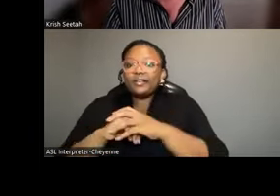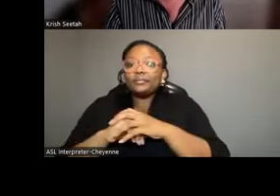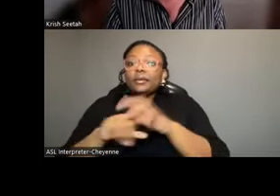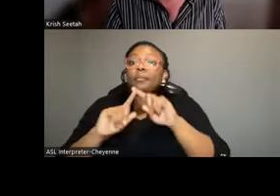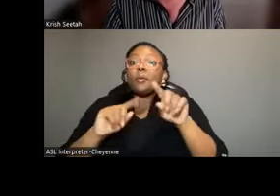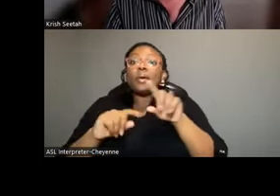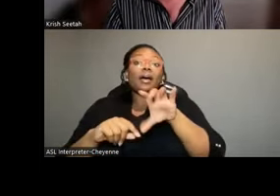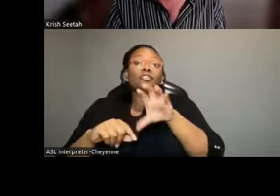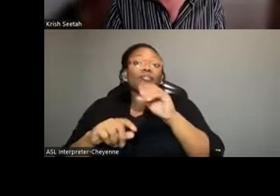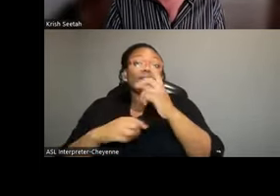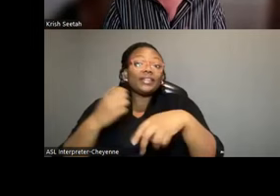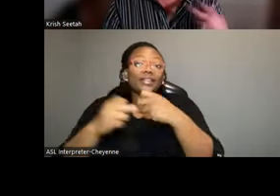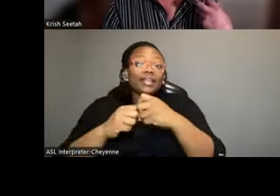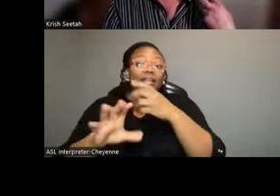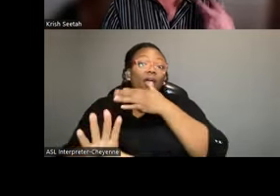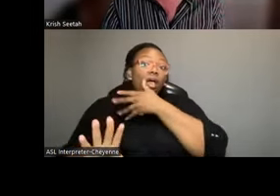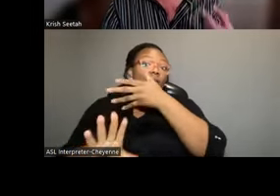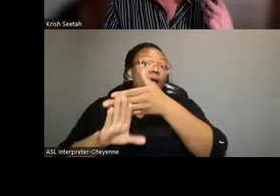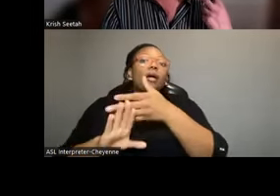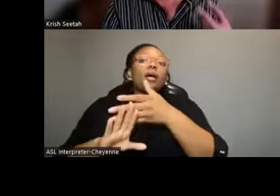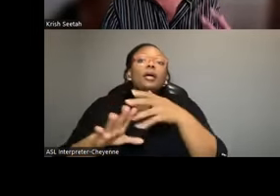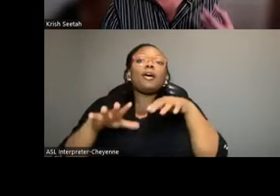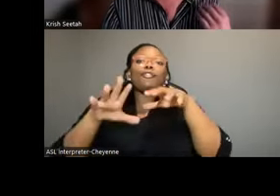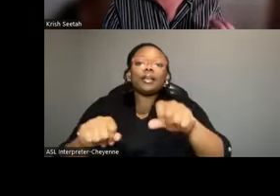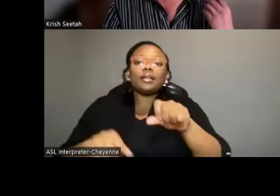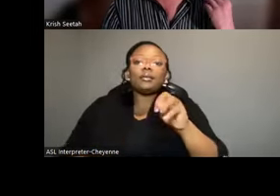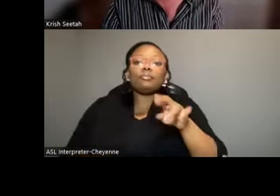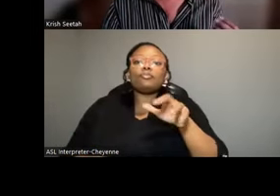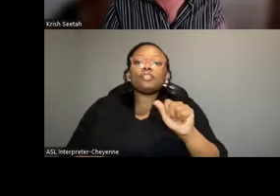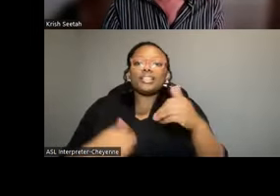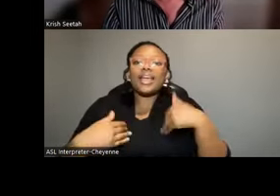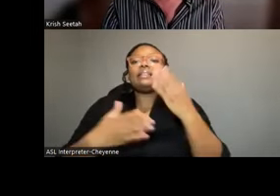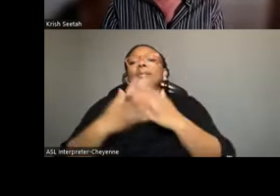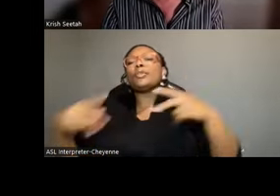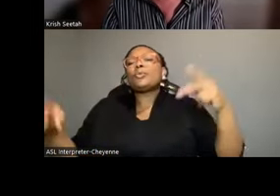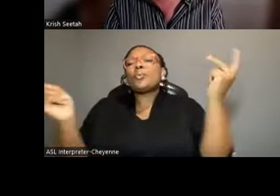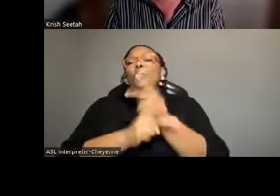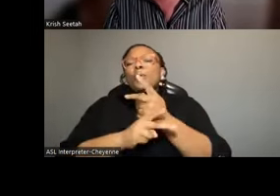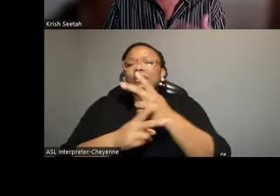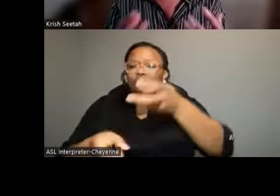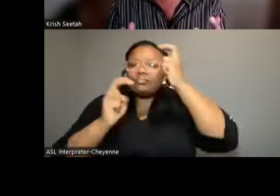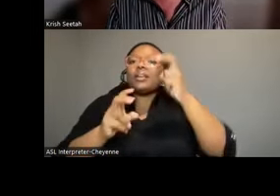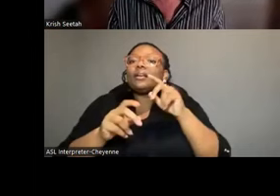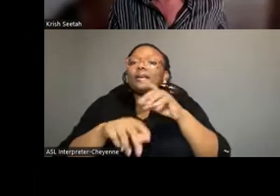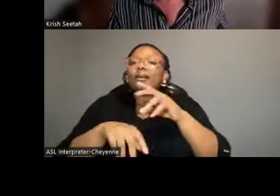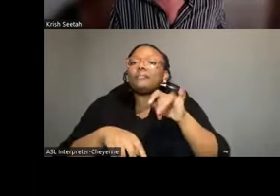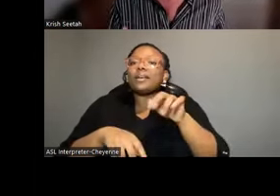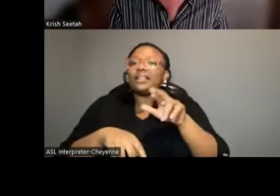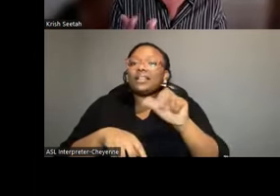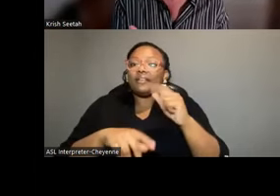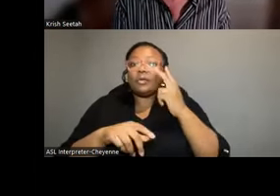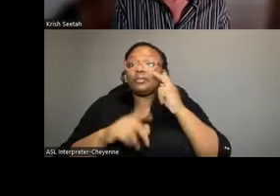150 years of colonization, Mauritius was suffering from some of the worst epidemics of malaria we've actually